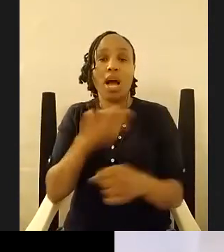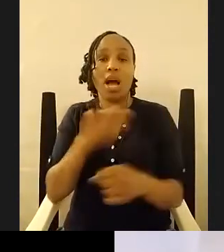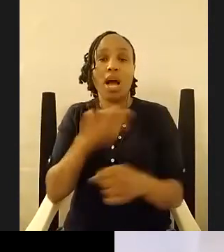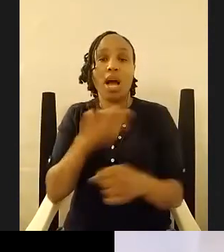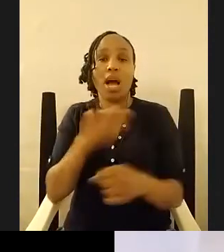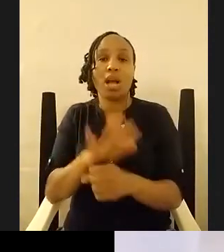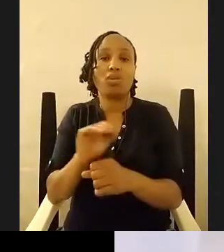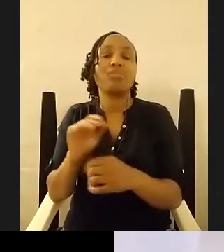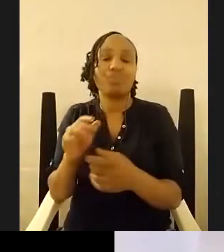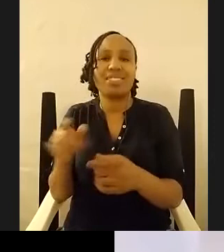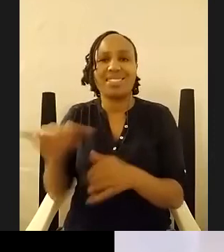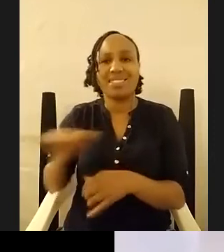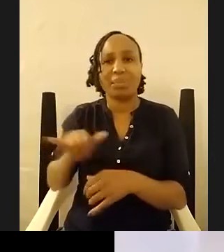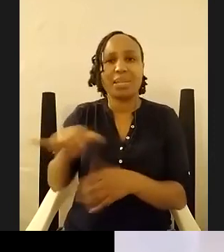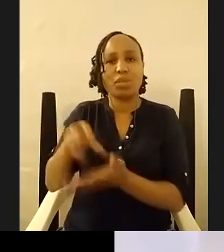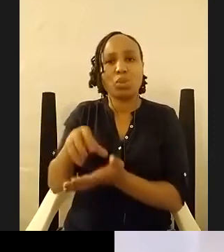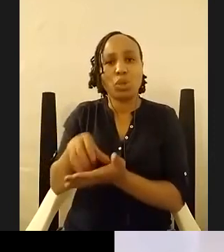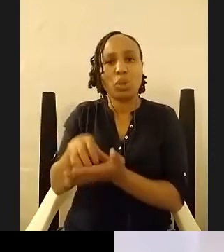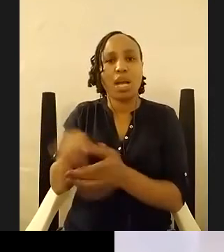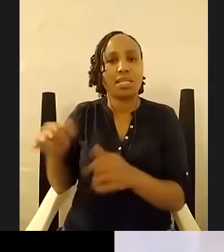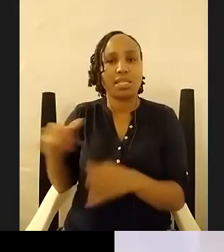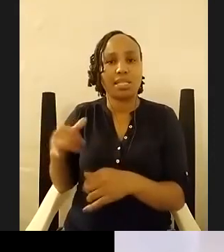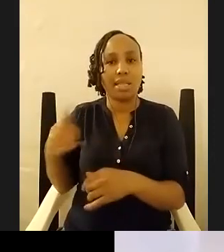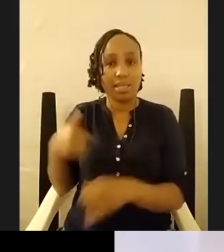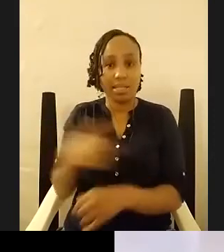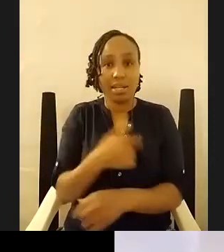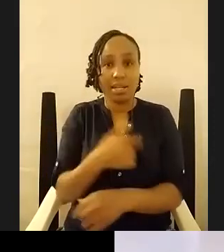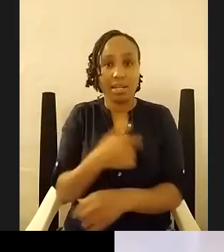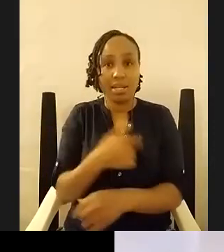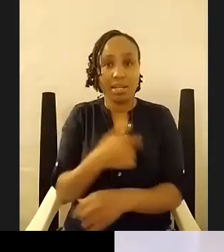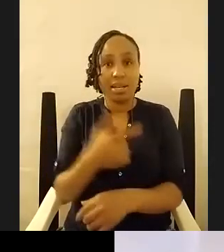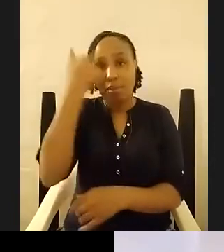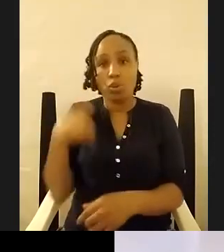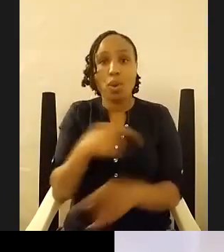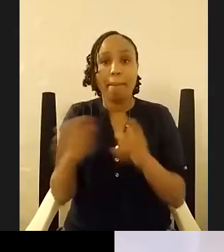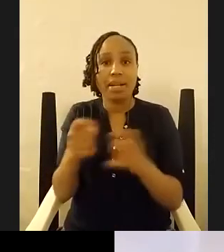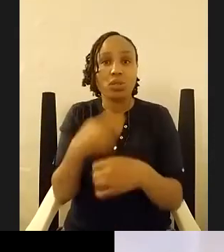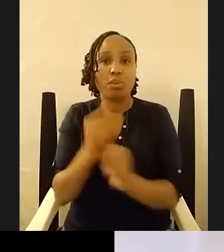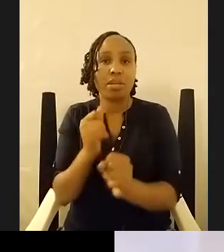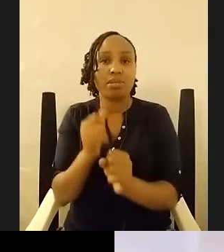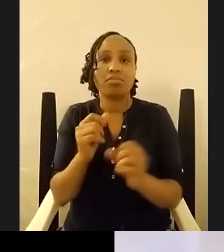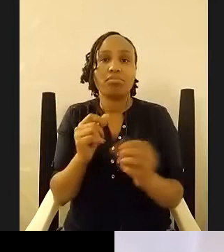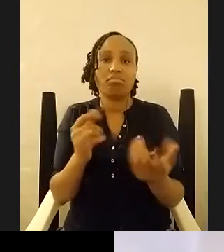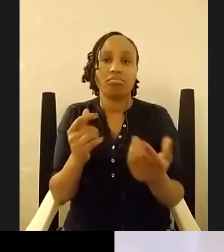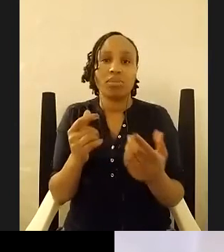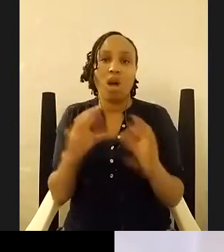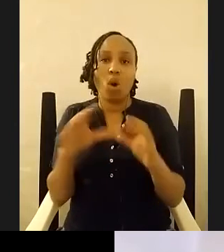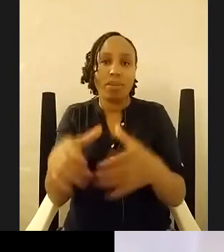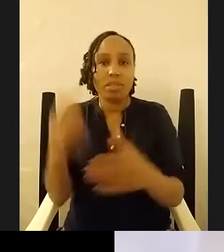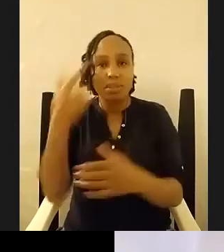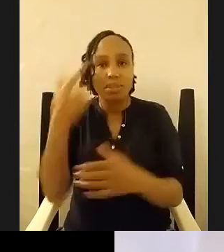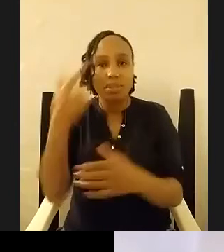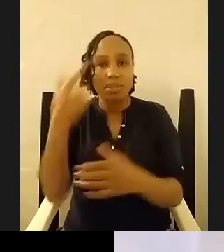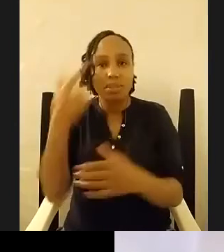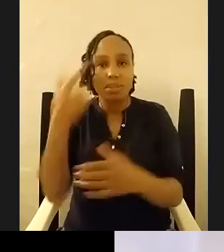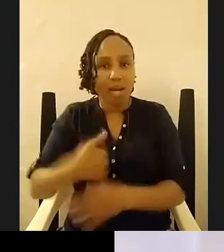as well yeah and so because we managed to make this little community for ourselves where we had a way of speaking what you're talking about the language